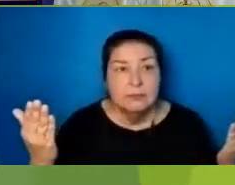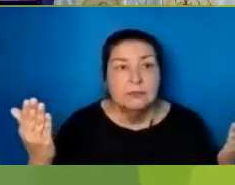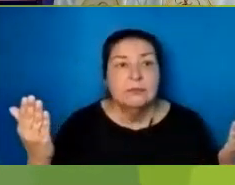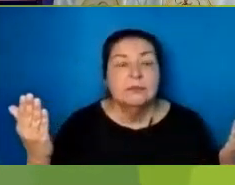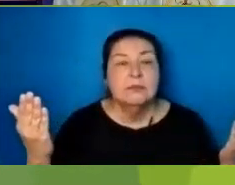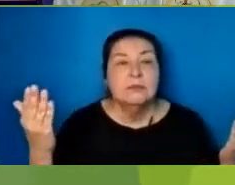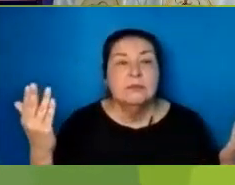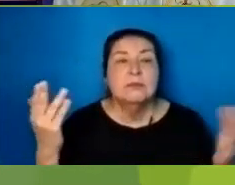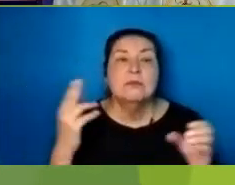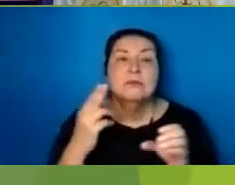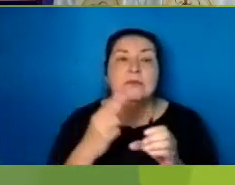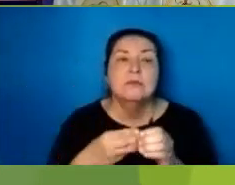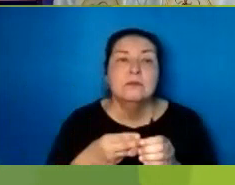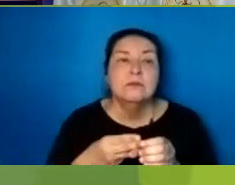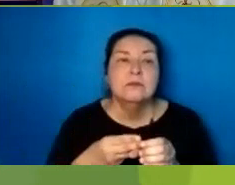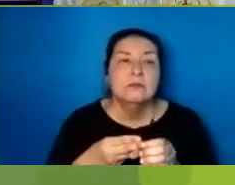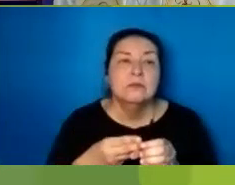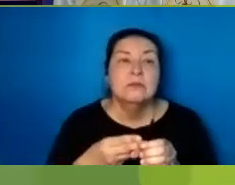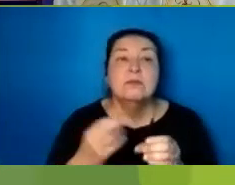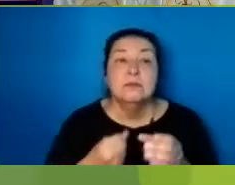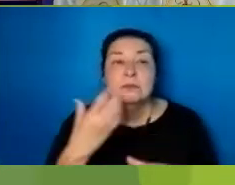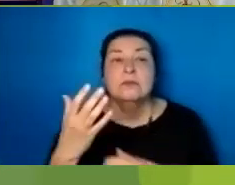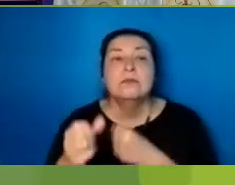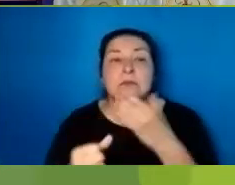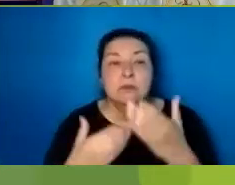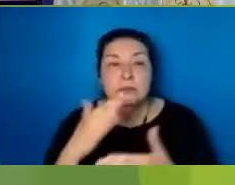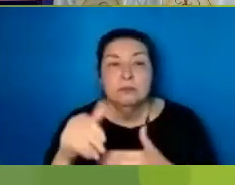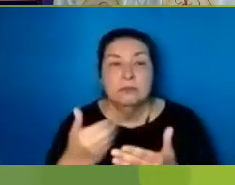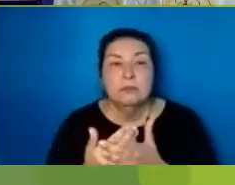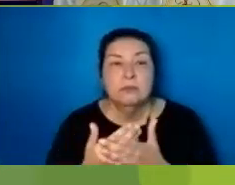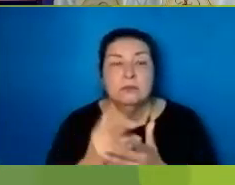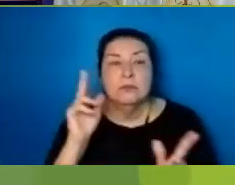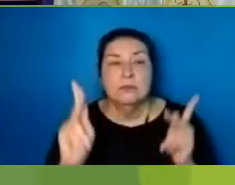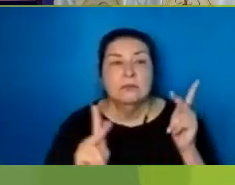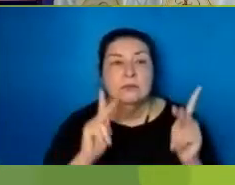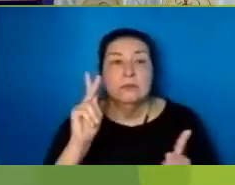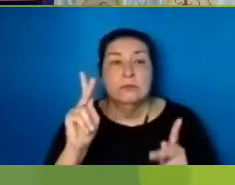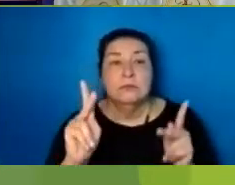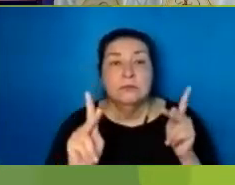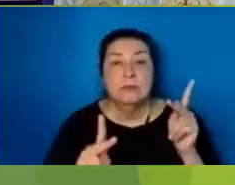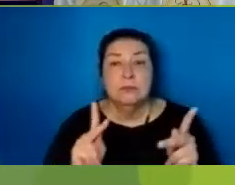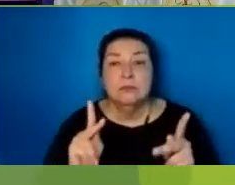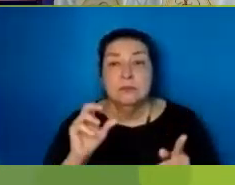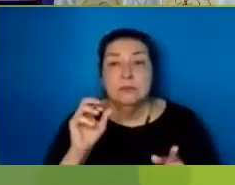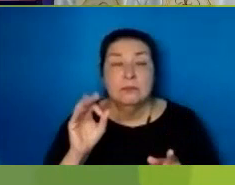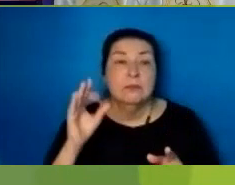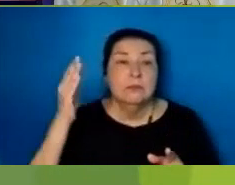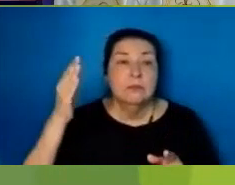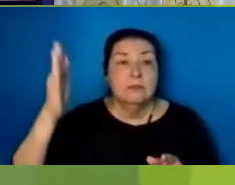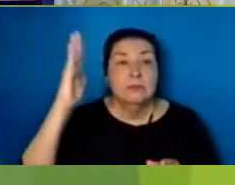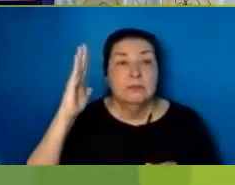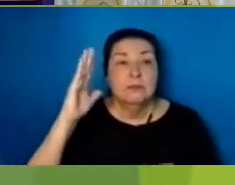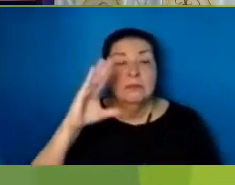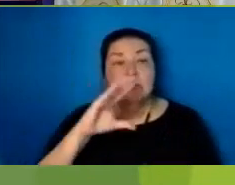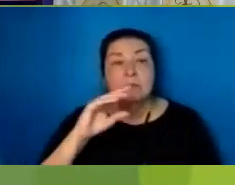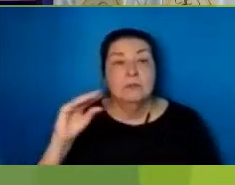Alleluia Singing with all the people of